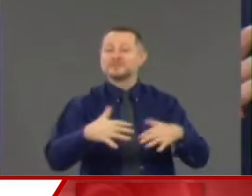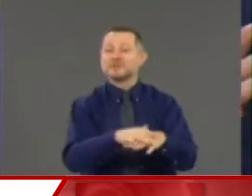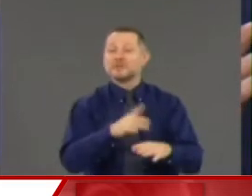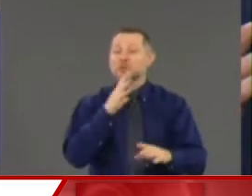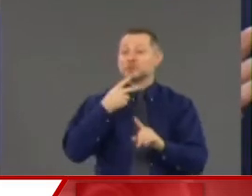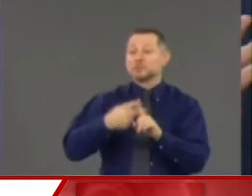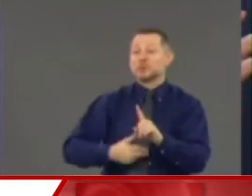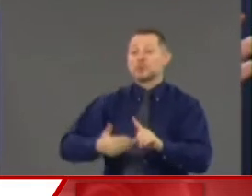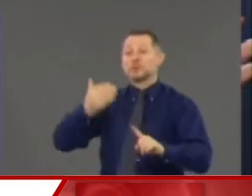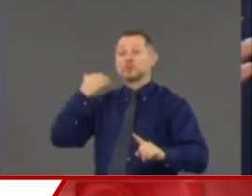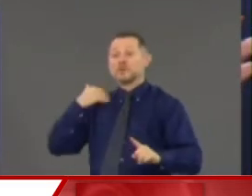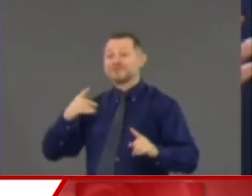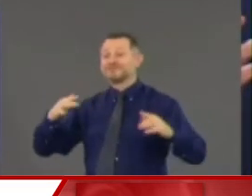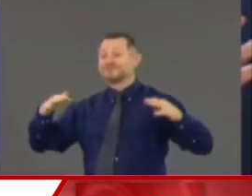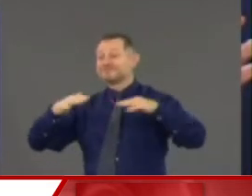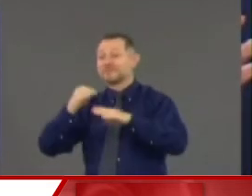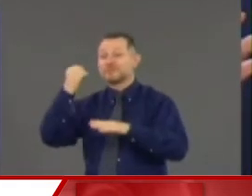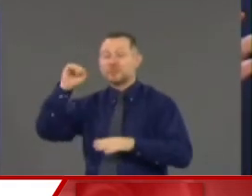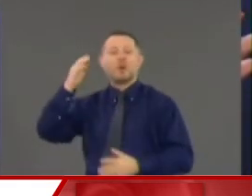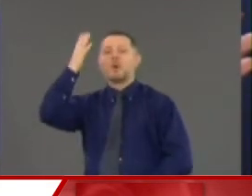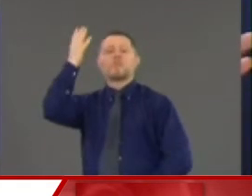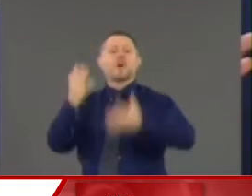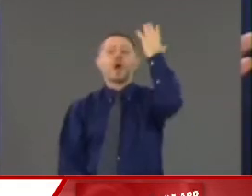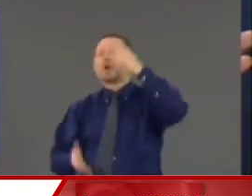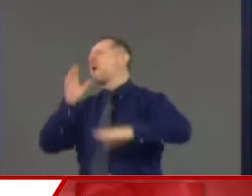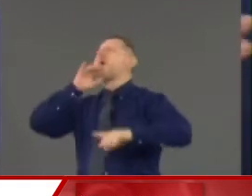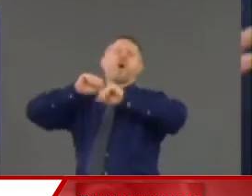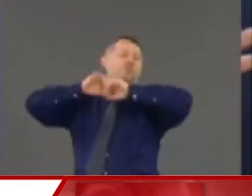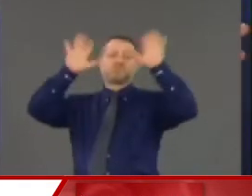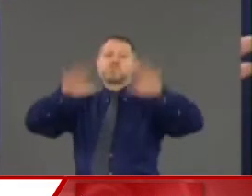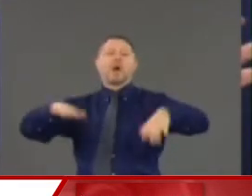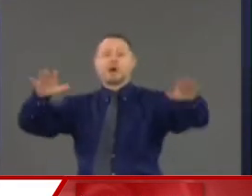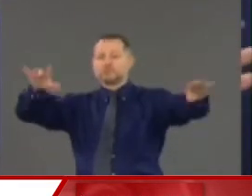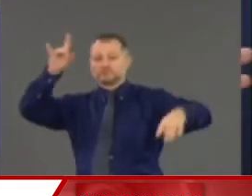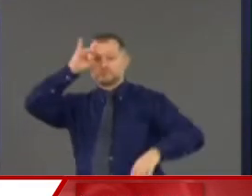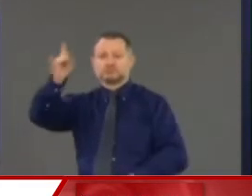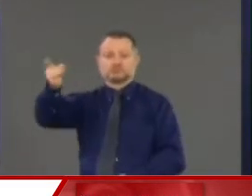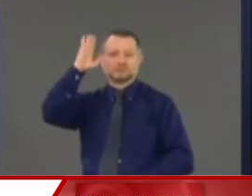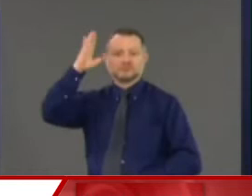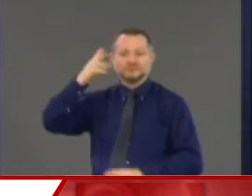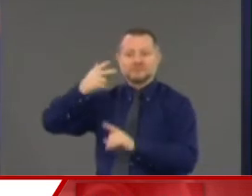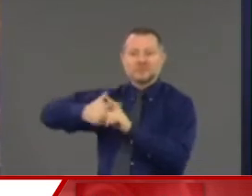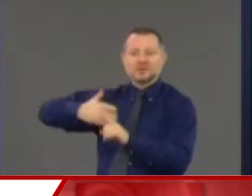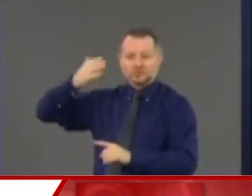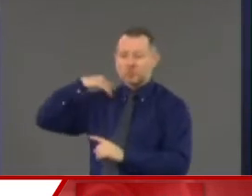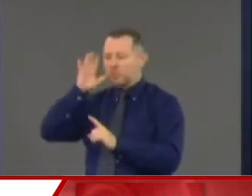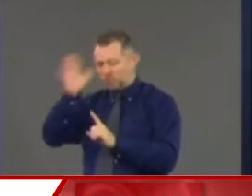Andrew, forget it. Because more people would have been infected.